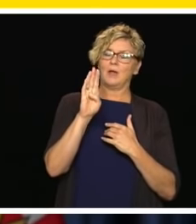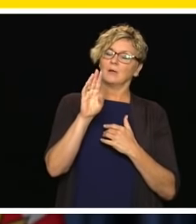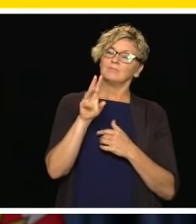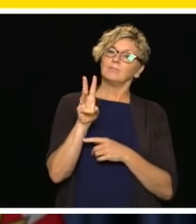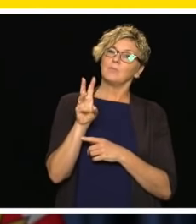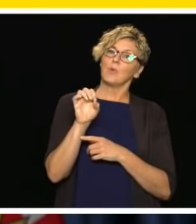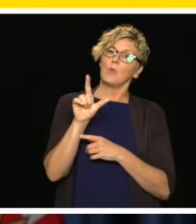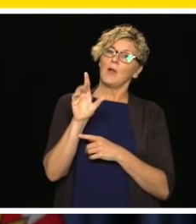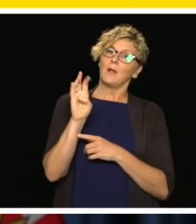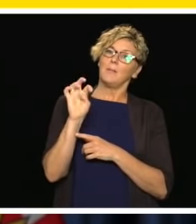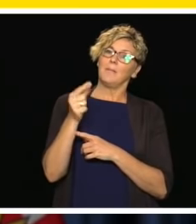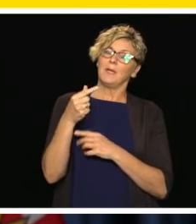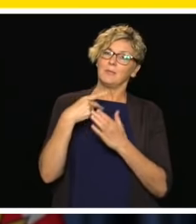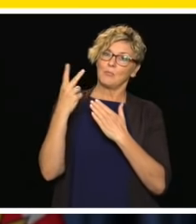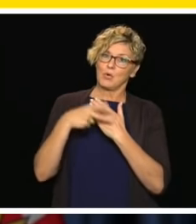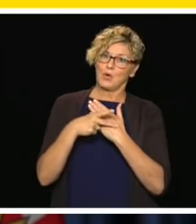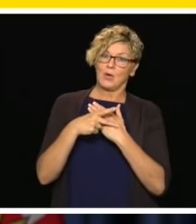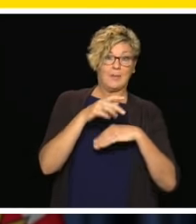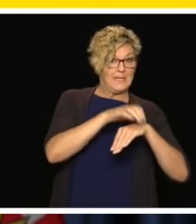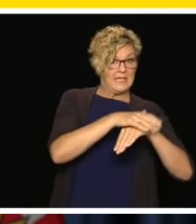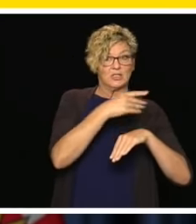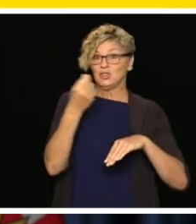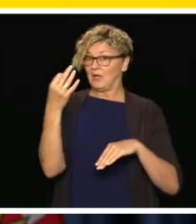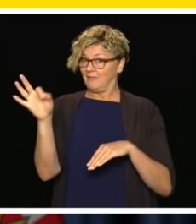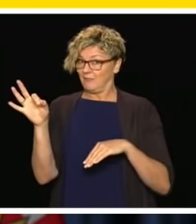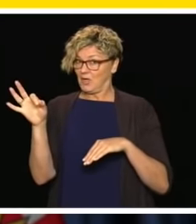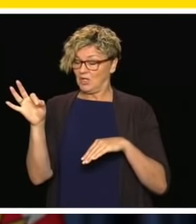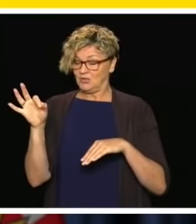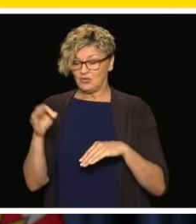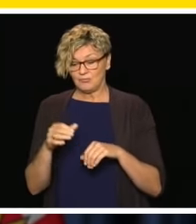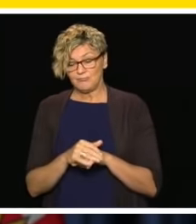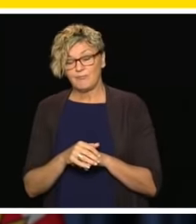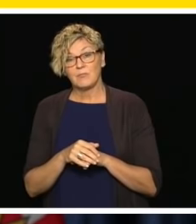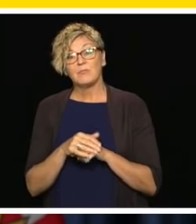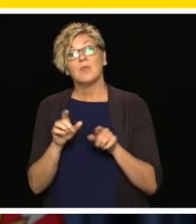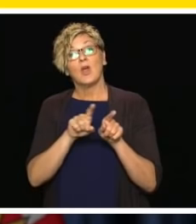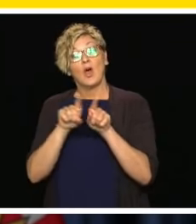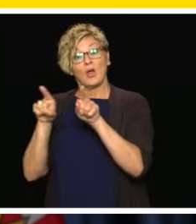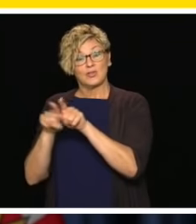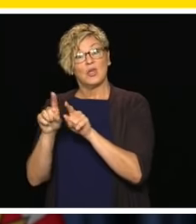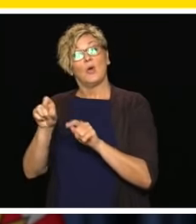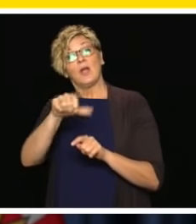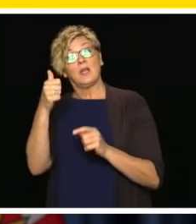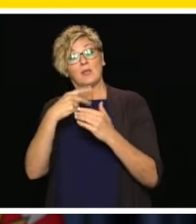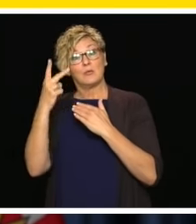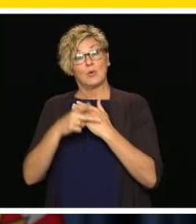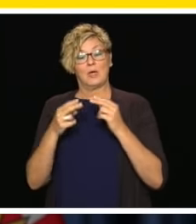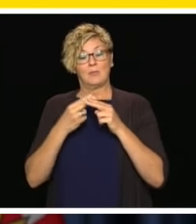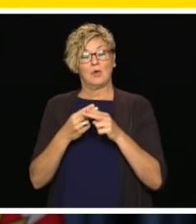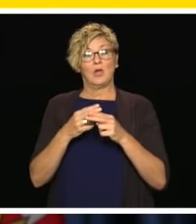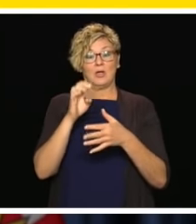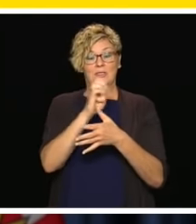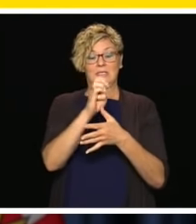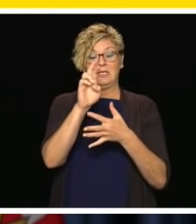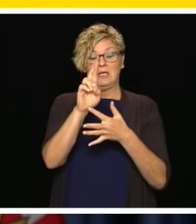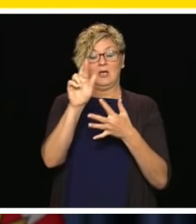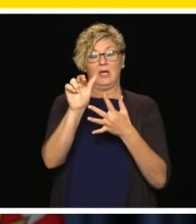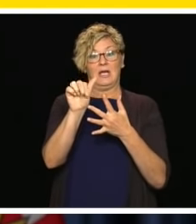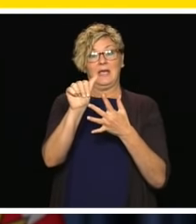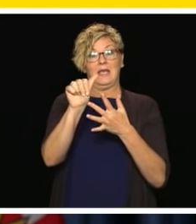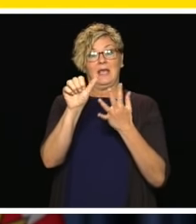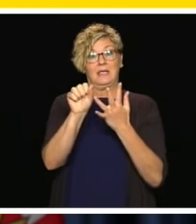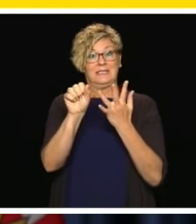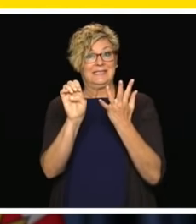English and French. We have also expanded our Erase program, expect respect and a safe education, at erase.gov.bc